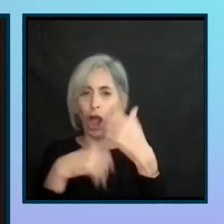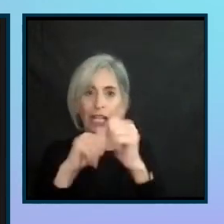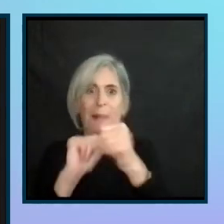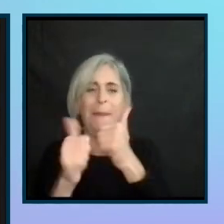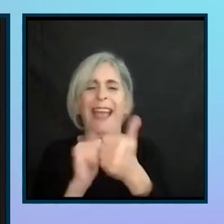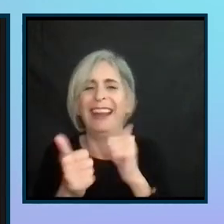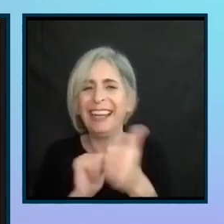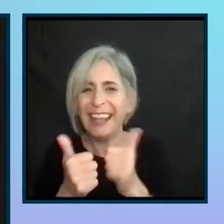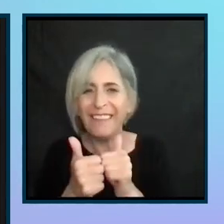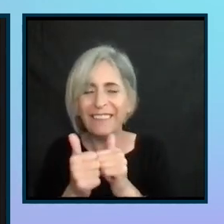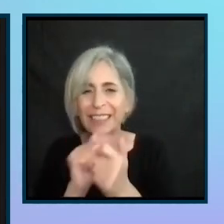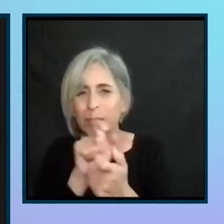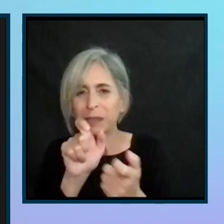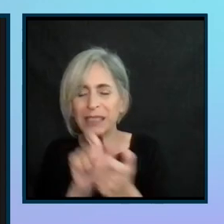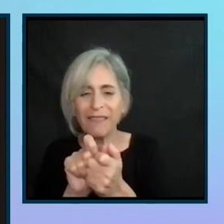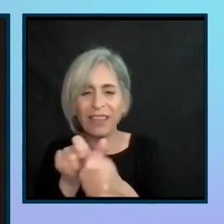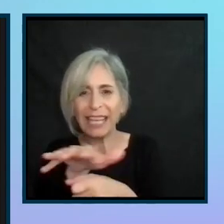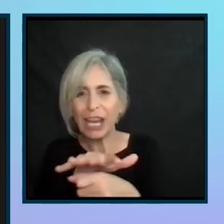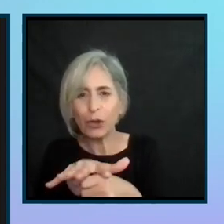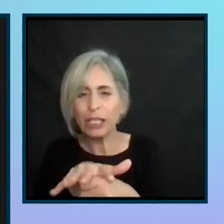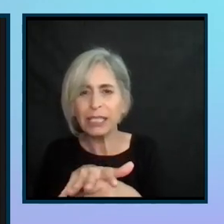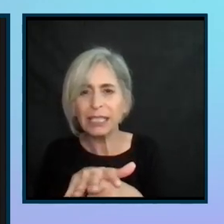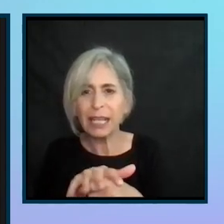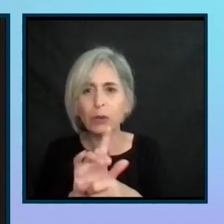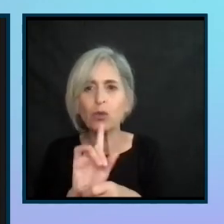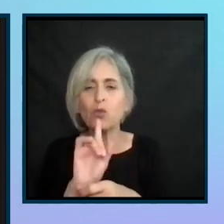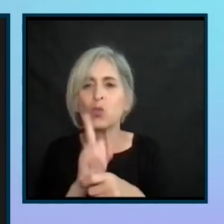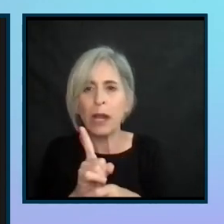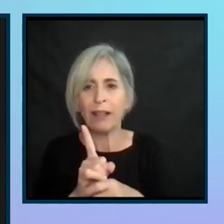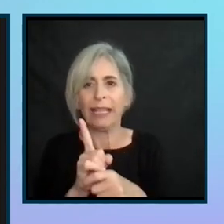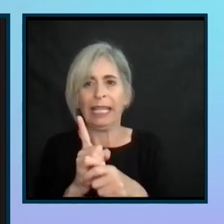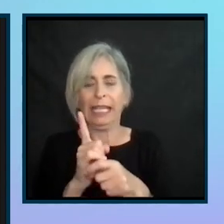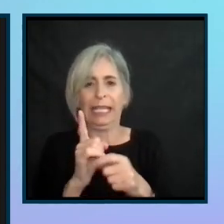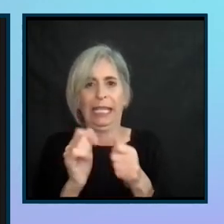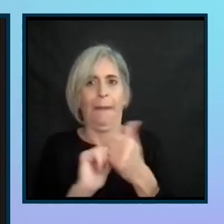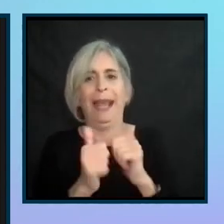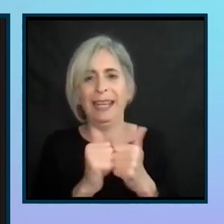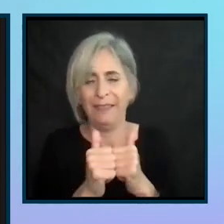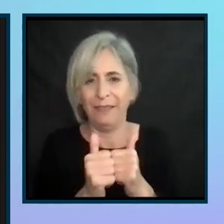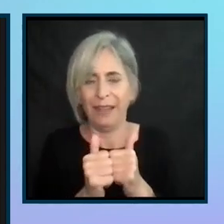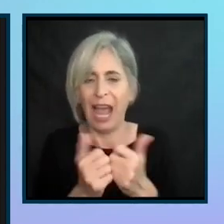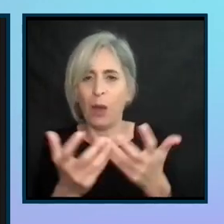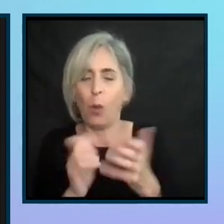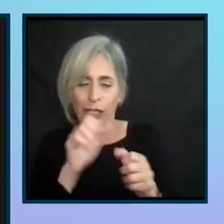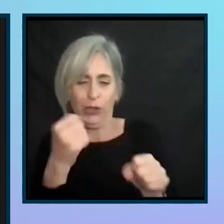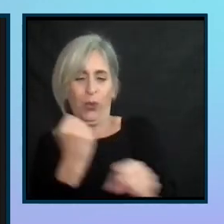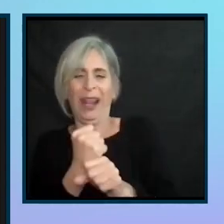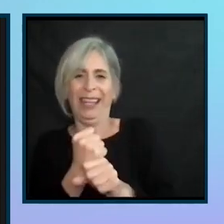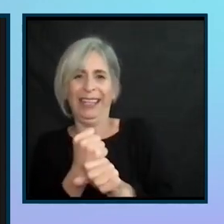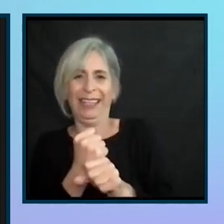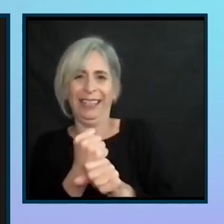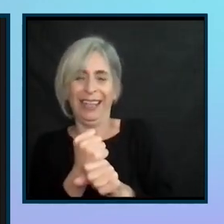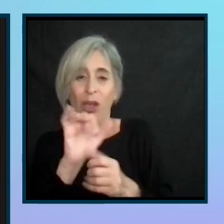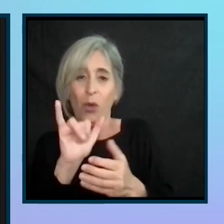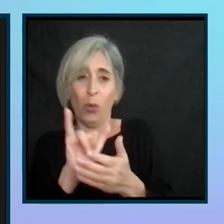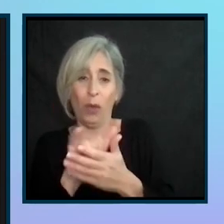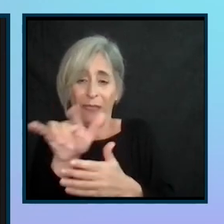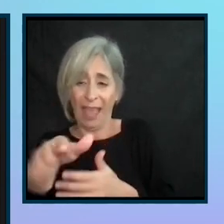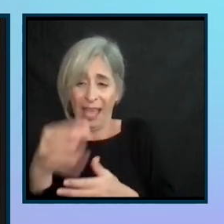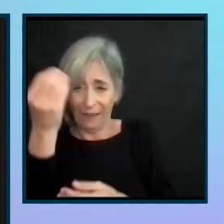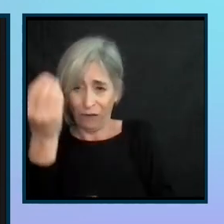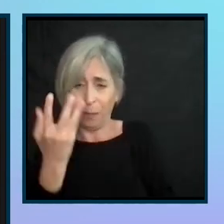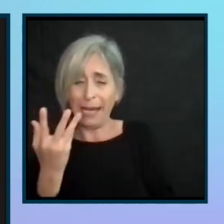in certain aspects. And I was very competitive. And I wanted to win. without having that information in my hands,